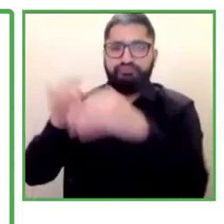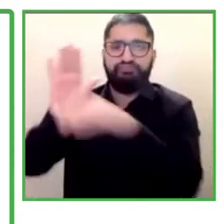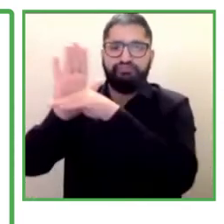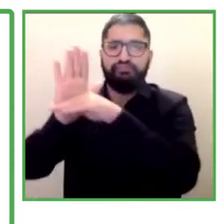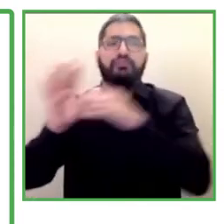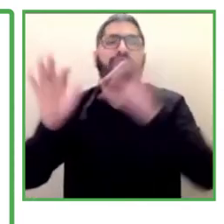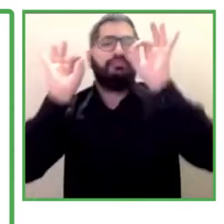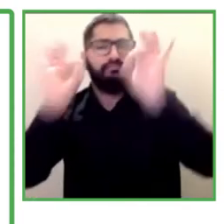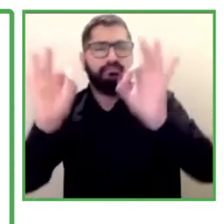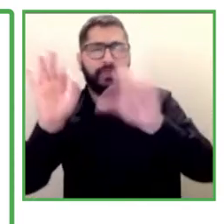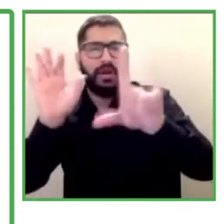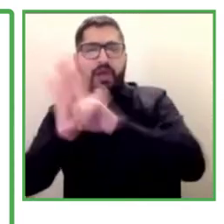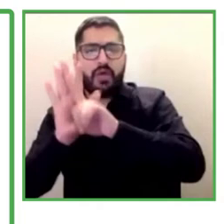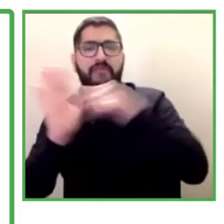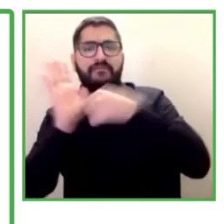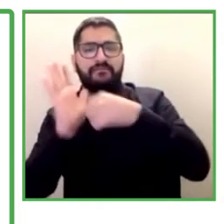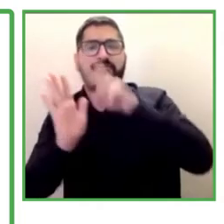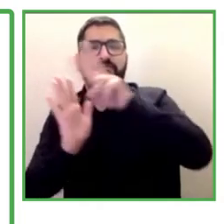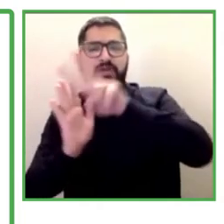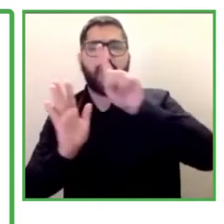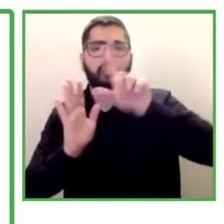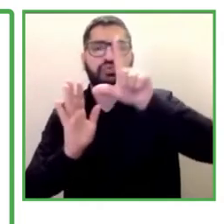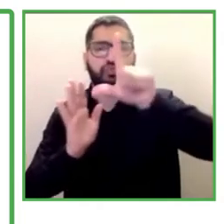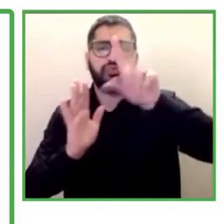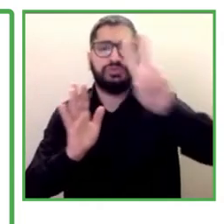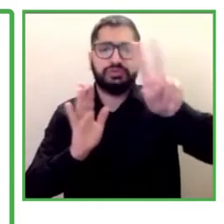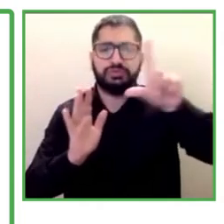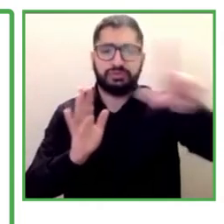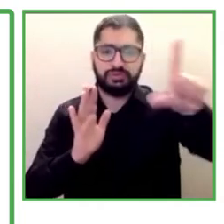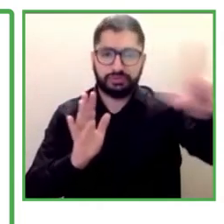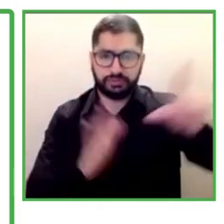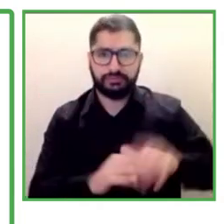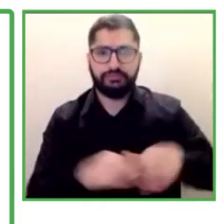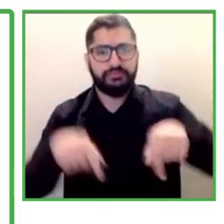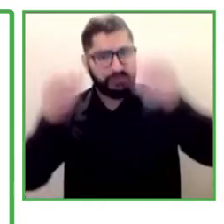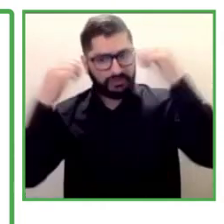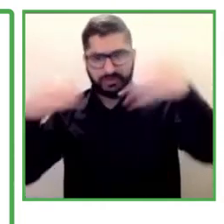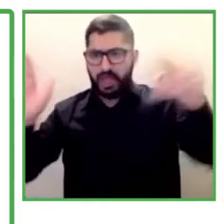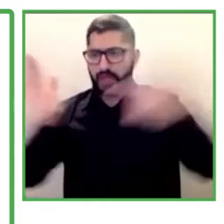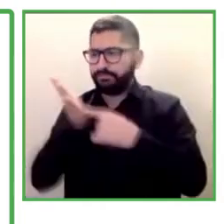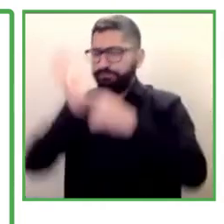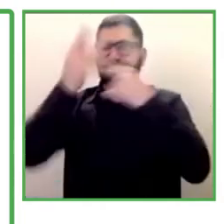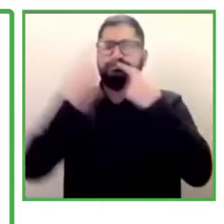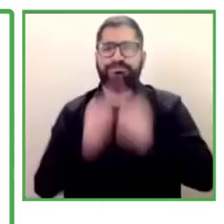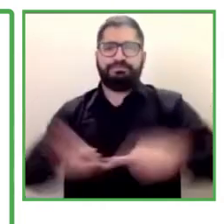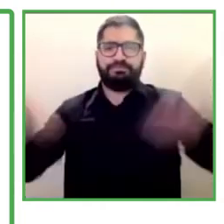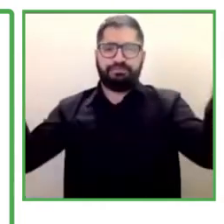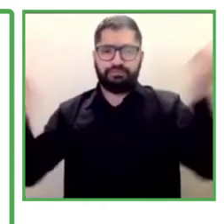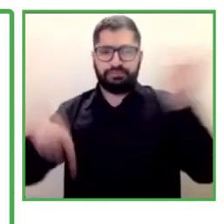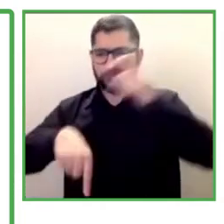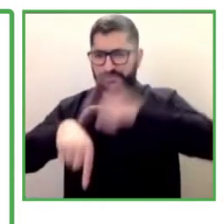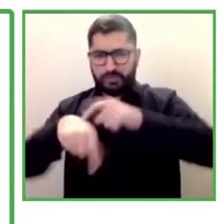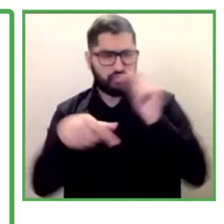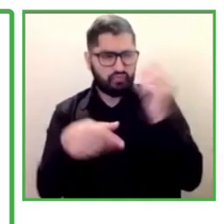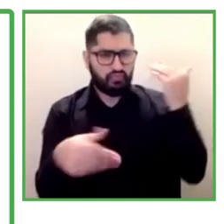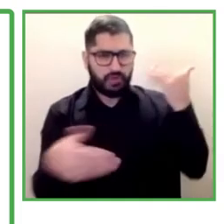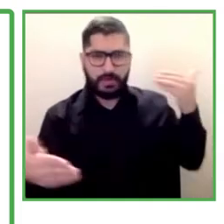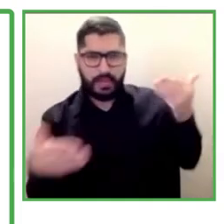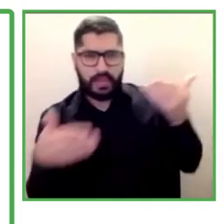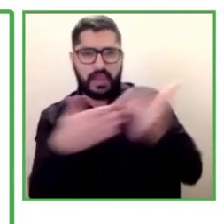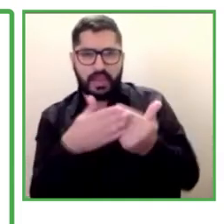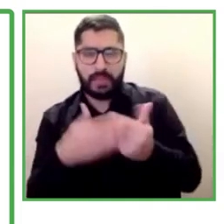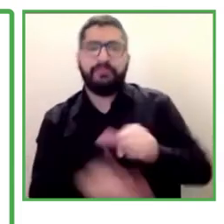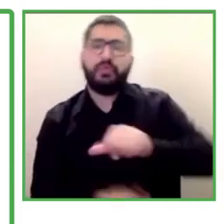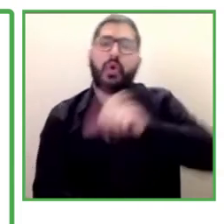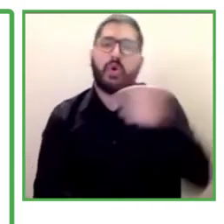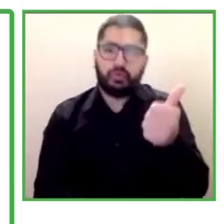And we're also talking about the new law that was passed. We have the rate as well,